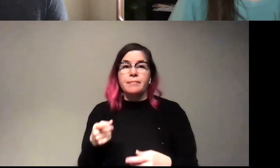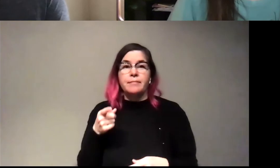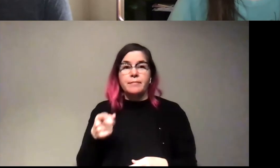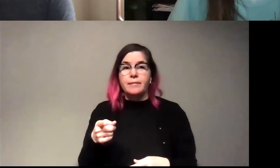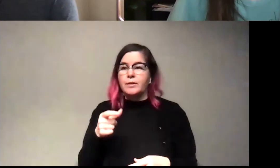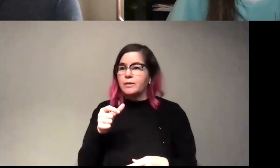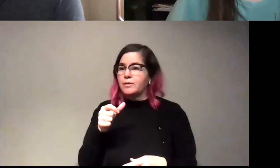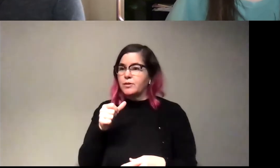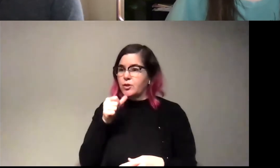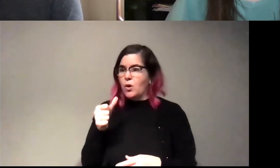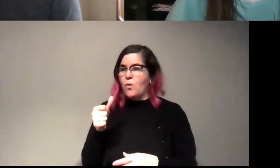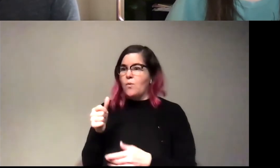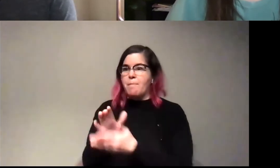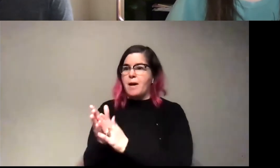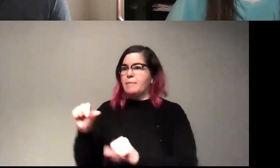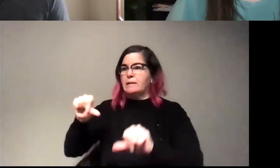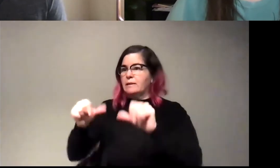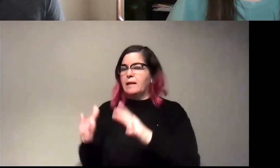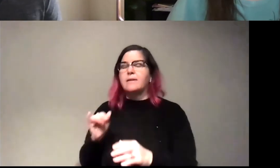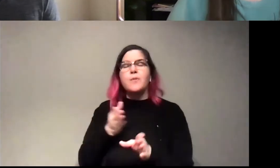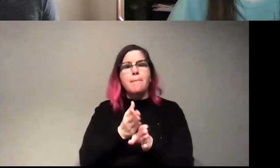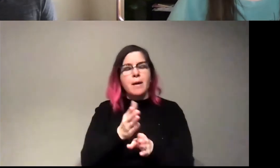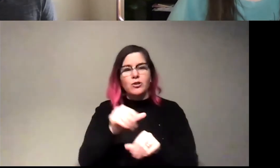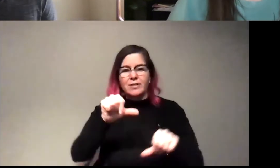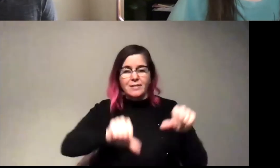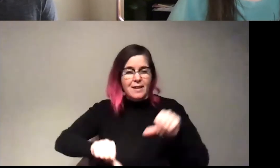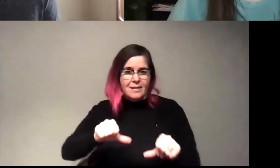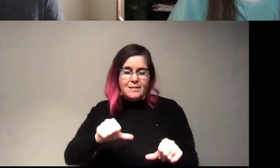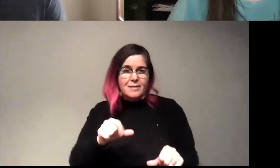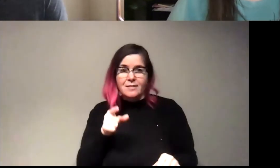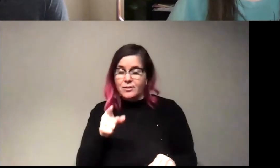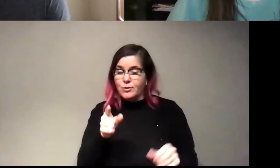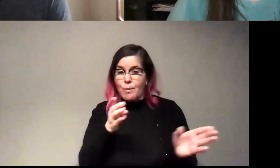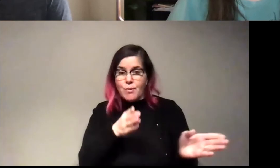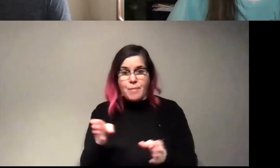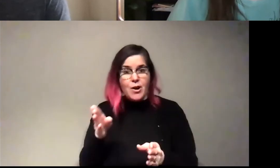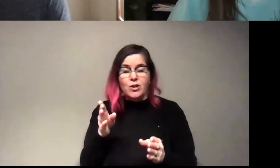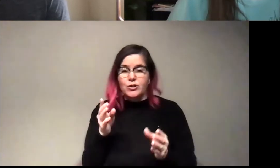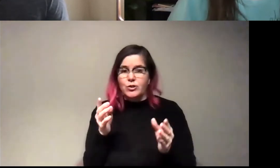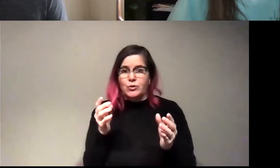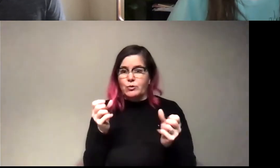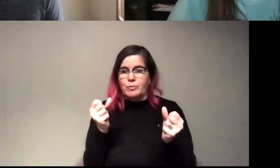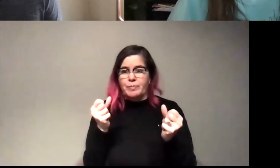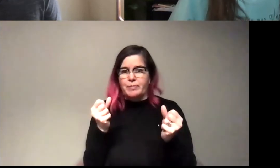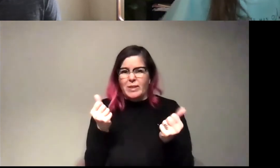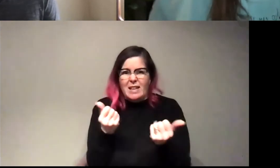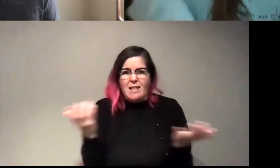up doing science, like I was saying, if you major in a science, like you are prepared to do pretty much anything. Yeah.